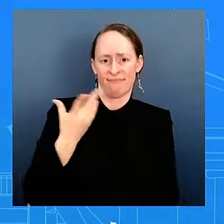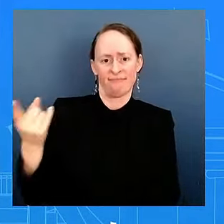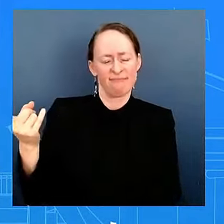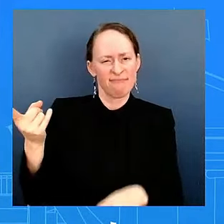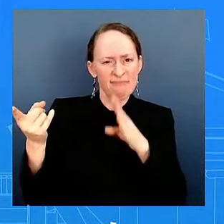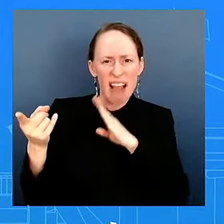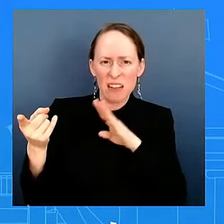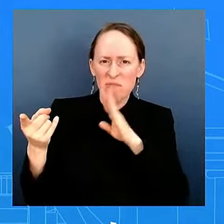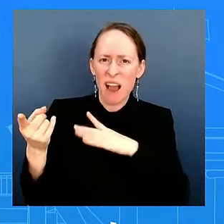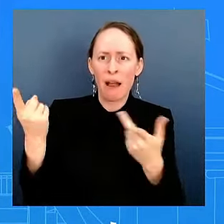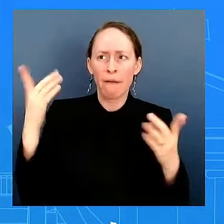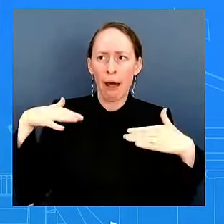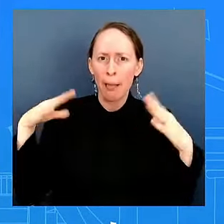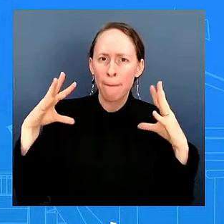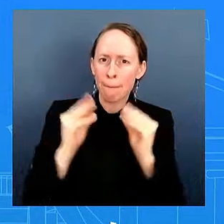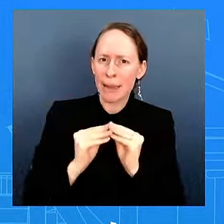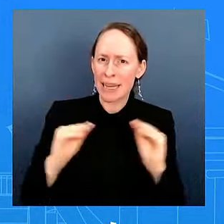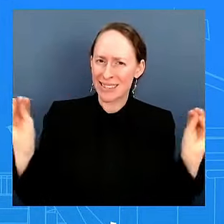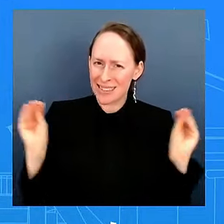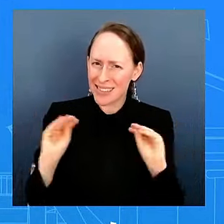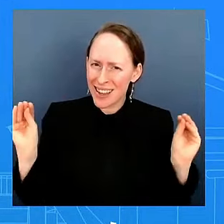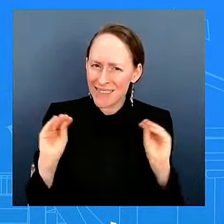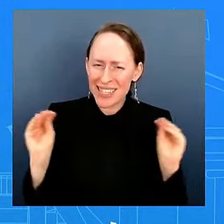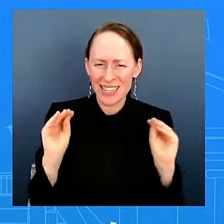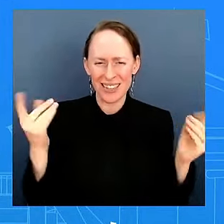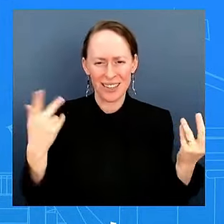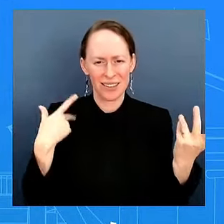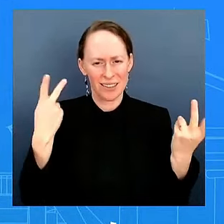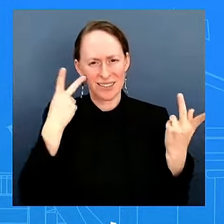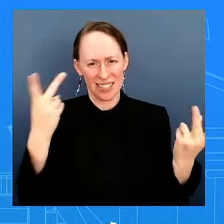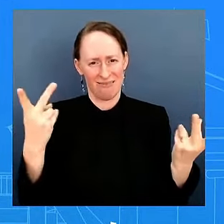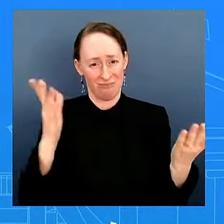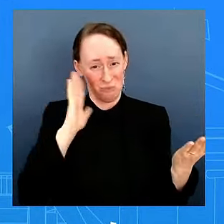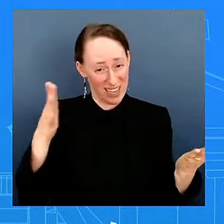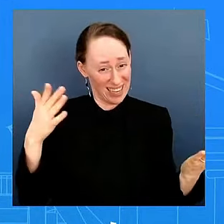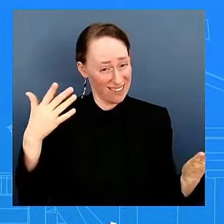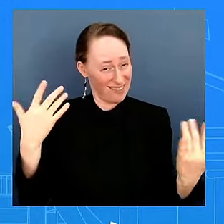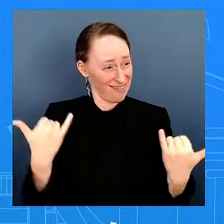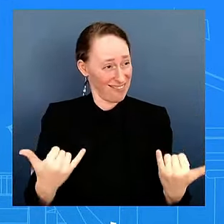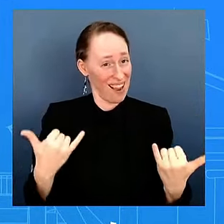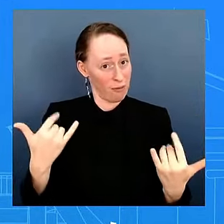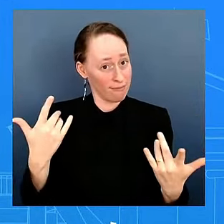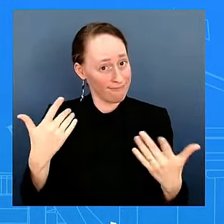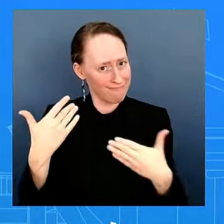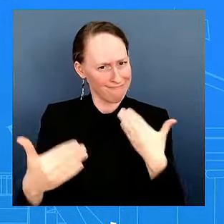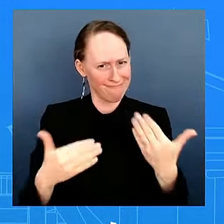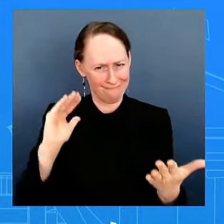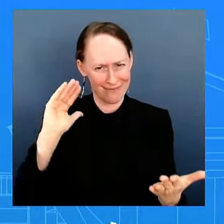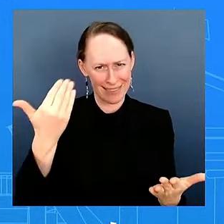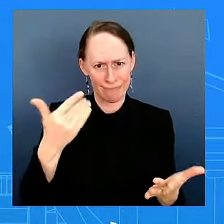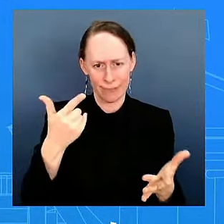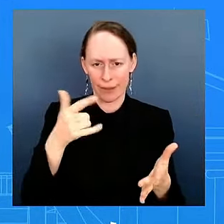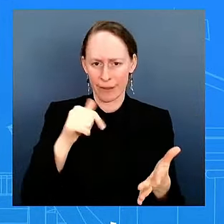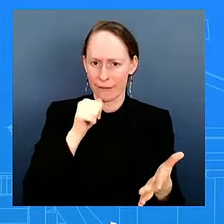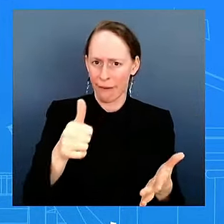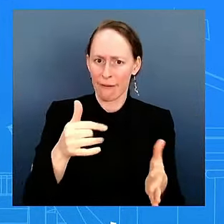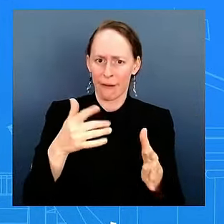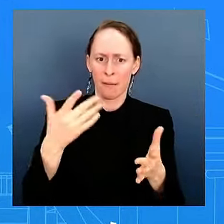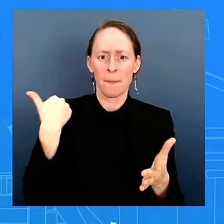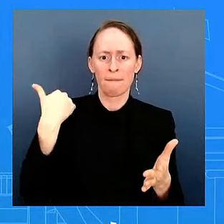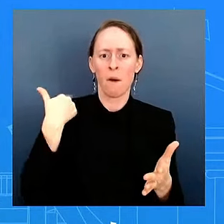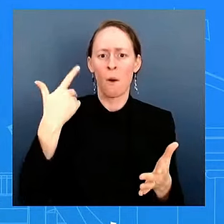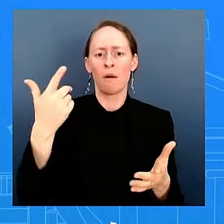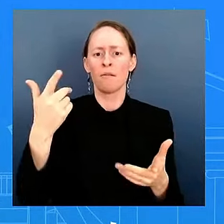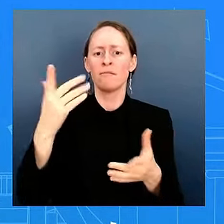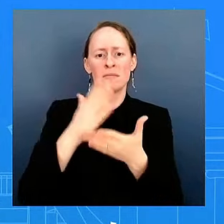that they feel is not being happened on this particular topic. Especially because some of their biggest champions in Congress will no longer be in